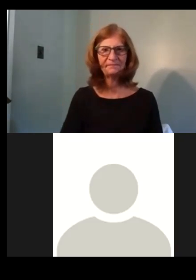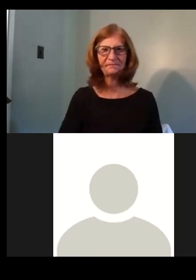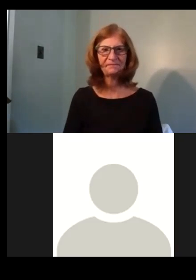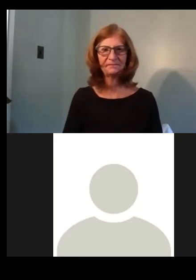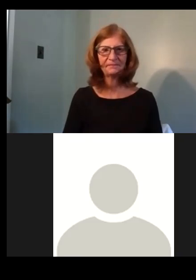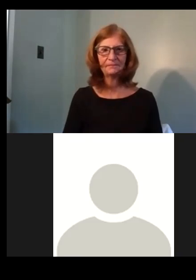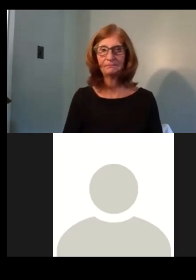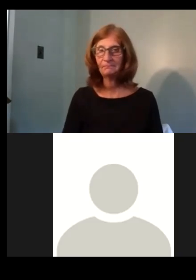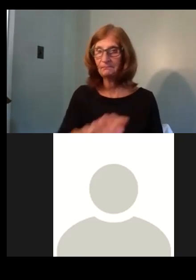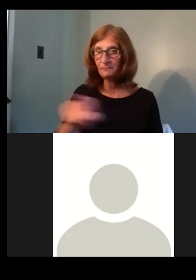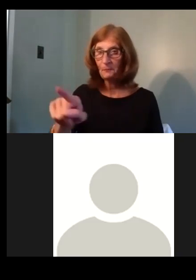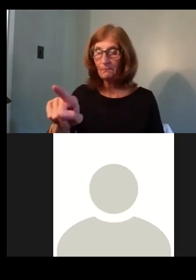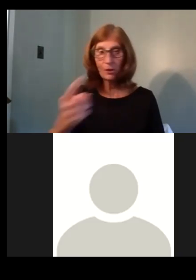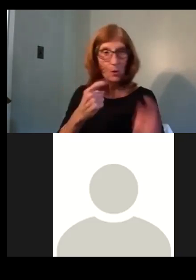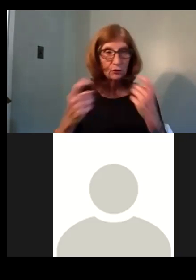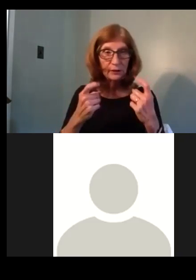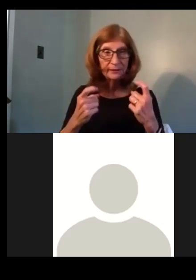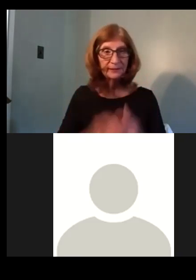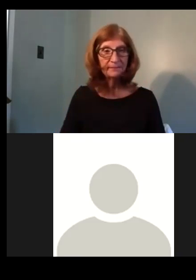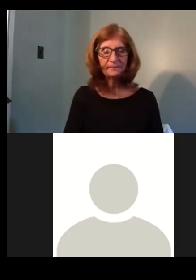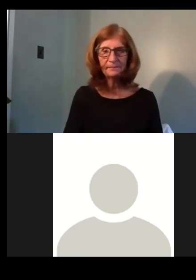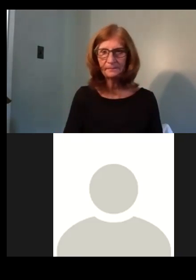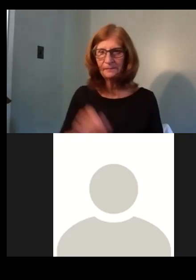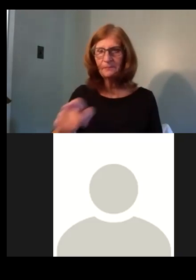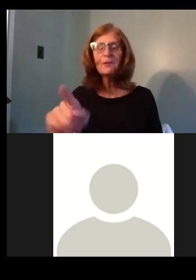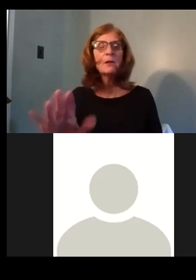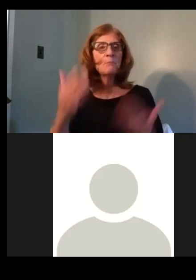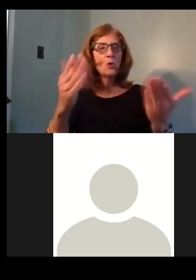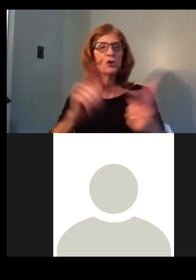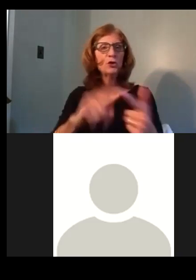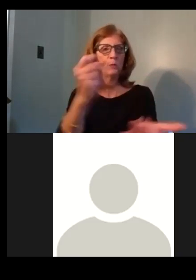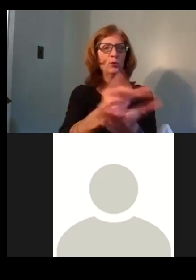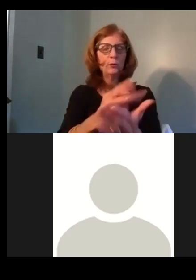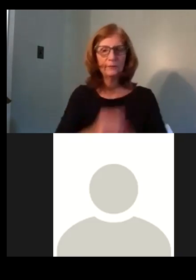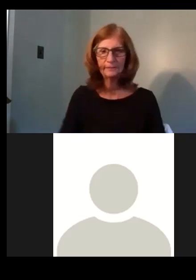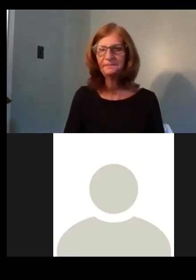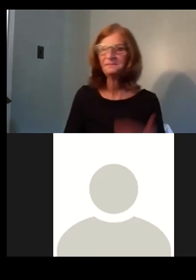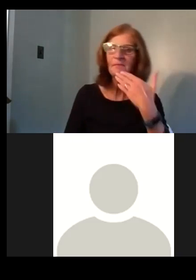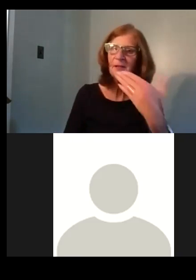Any questions? Motion to approve. Thank you.